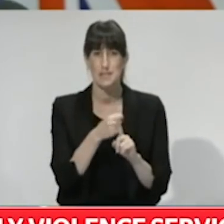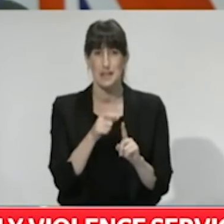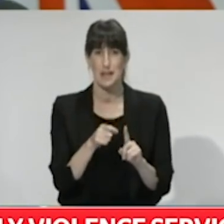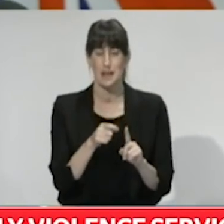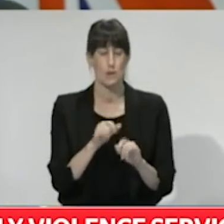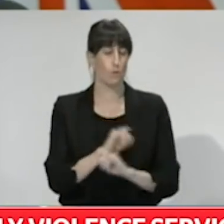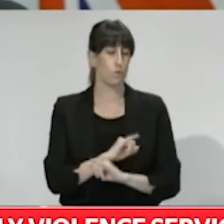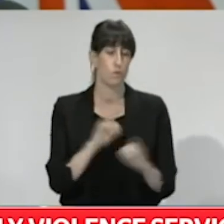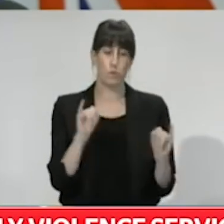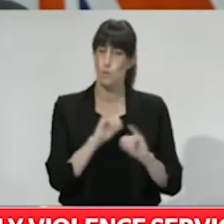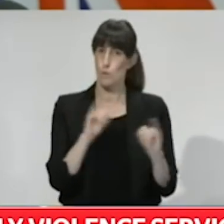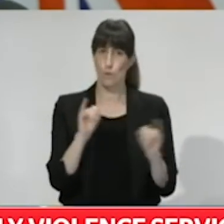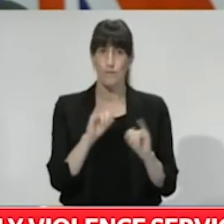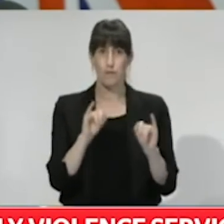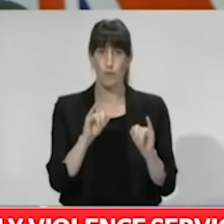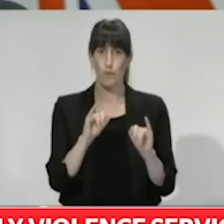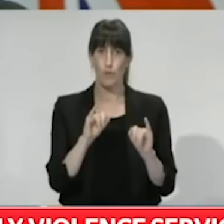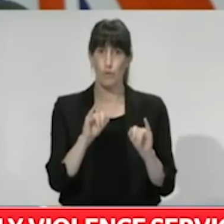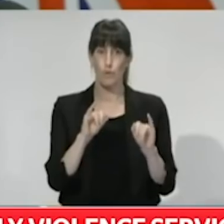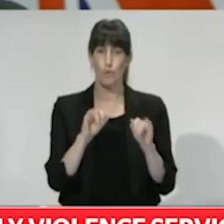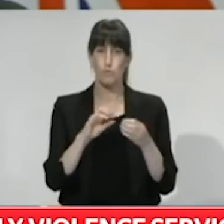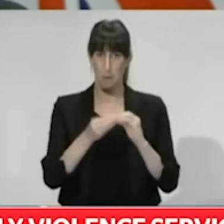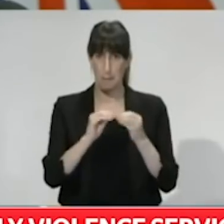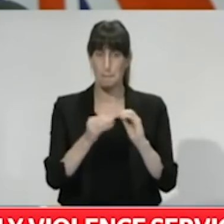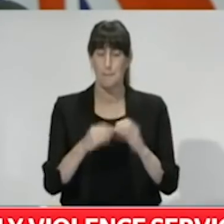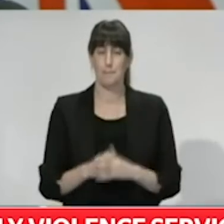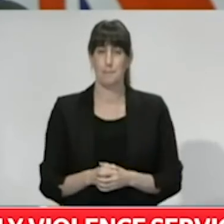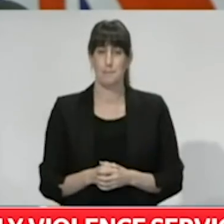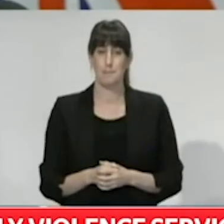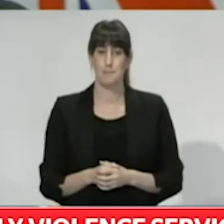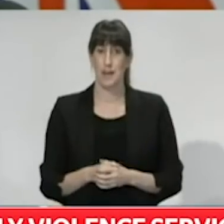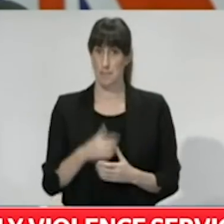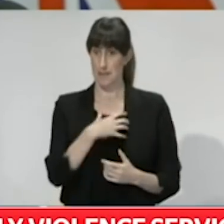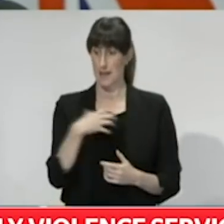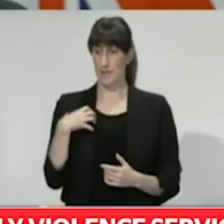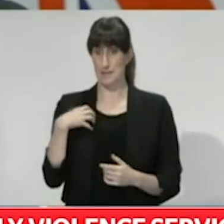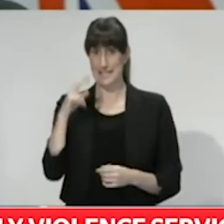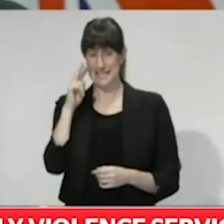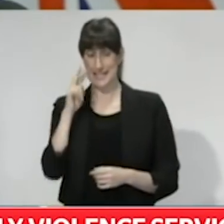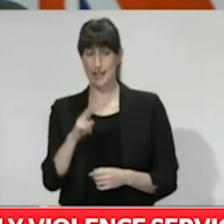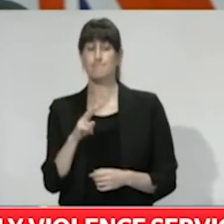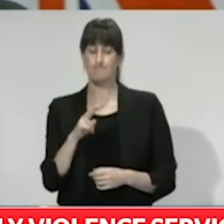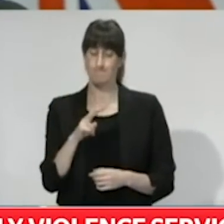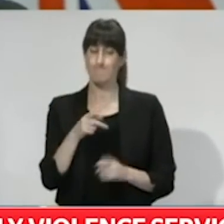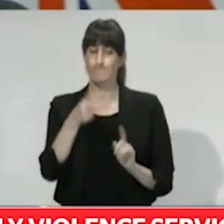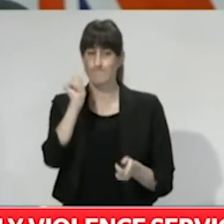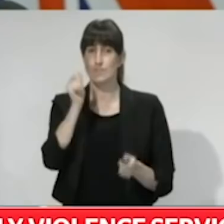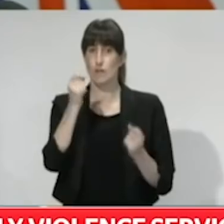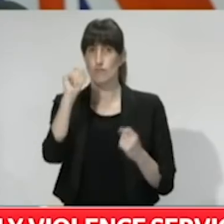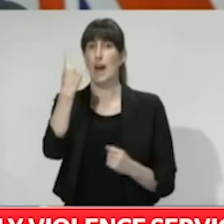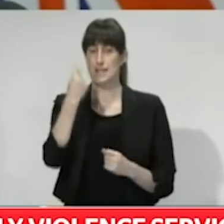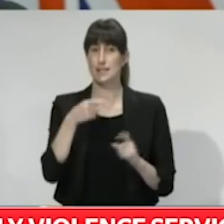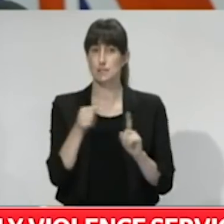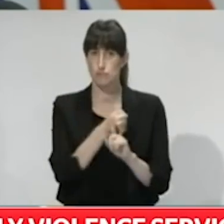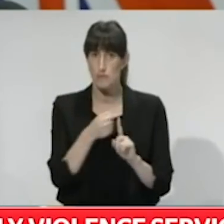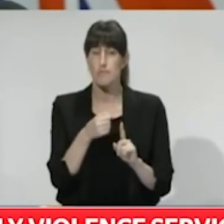issue. So, too, their signal of confidence and support for the critical prevention work of stopping violence